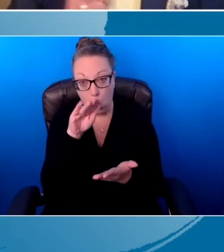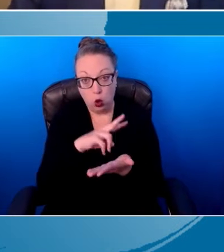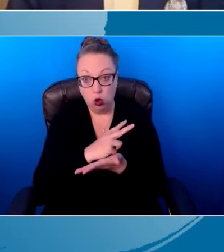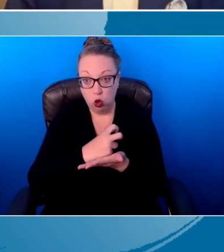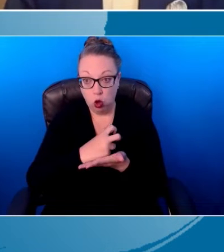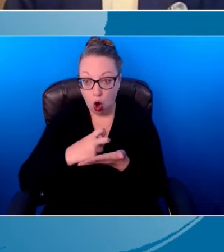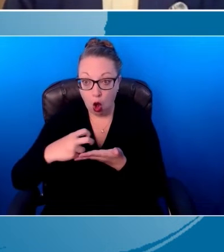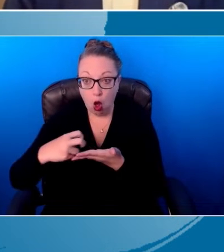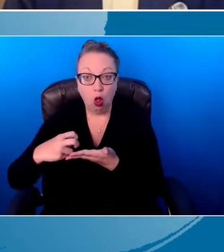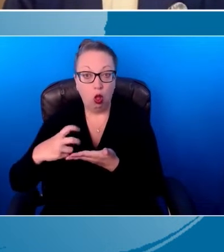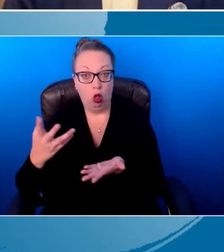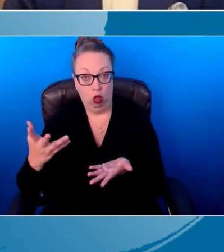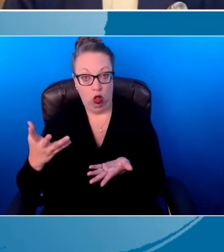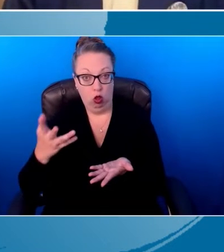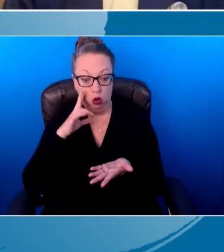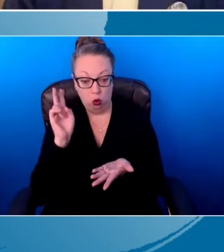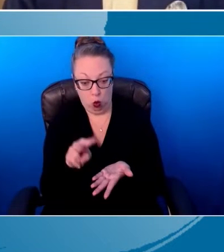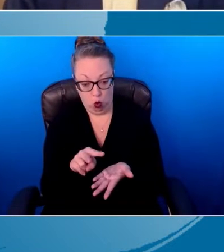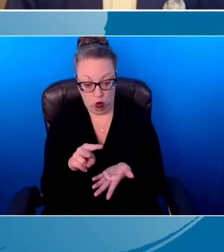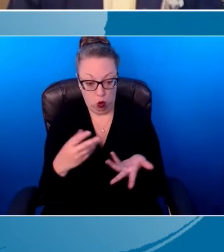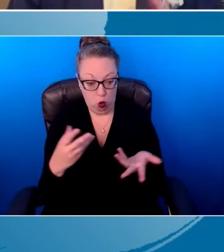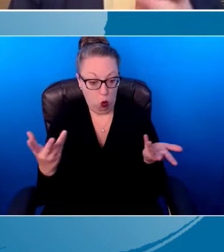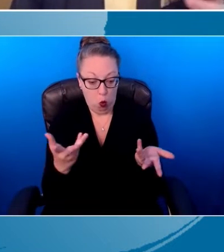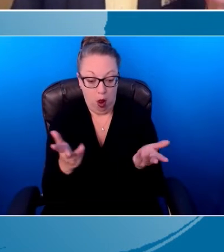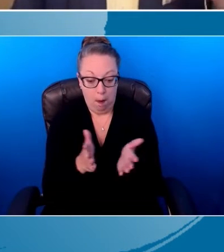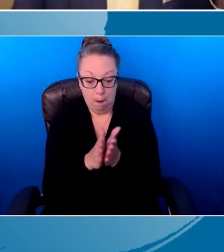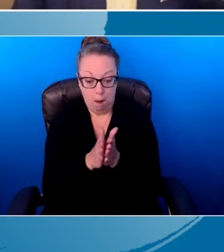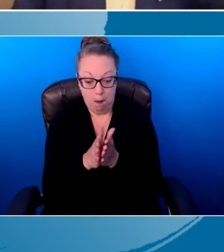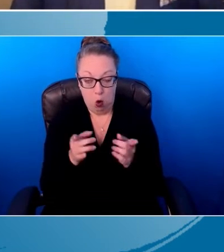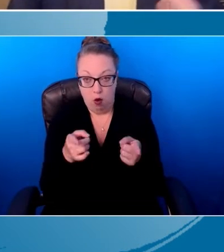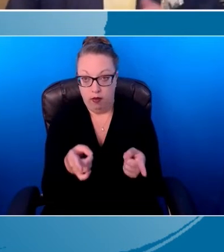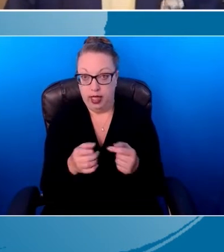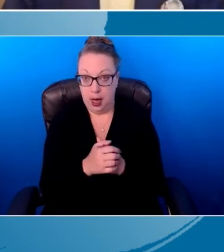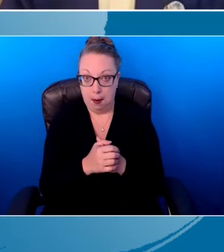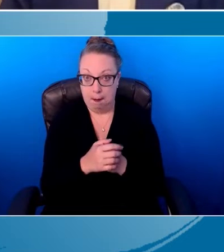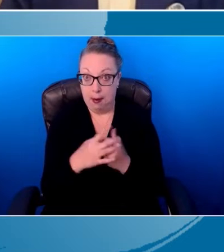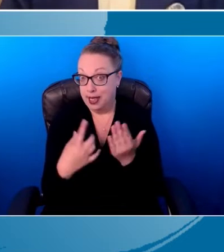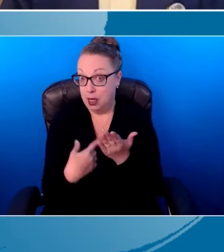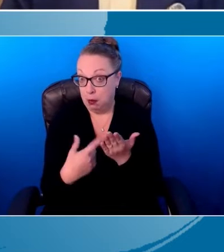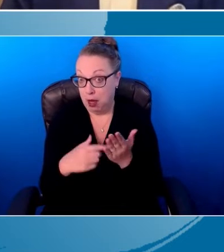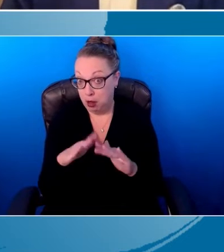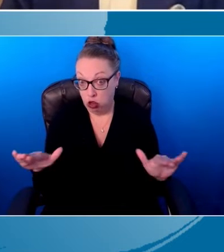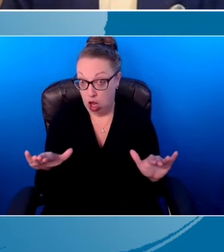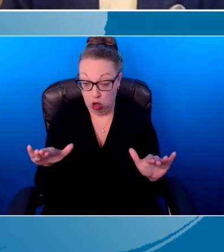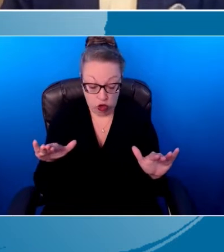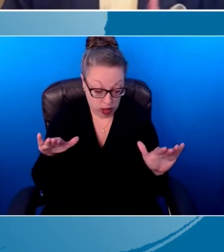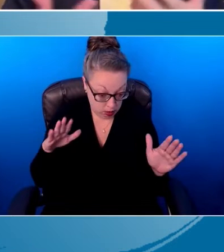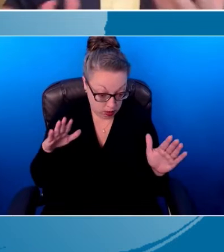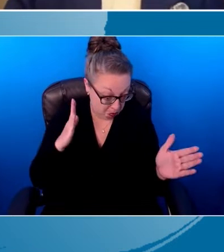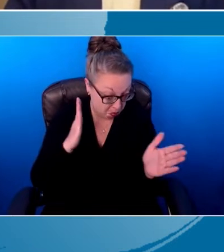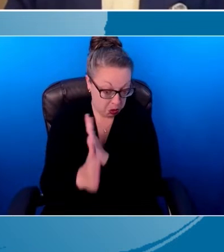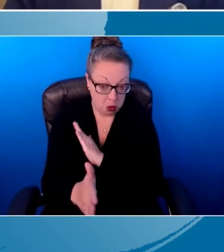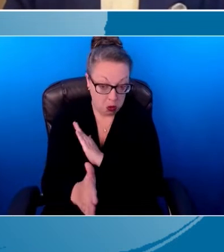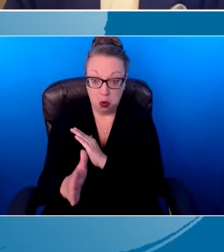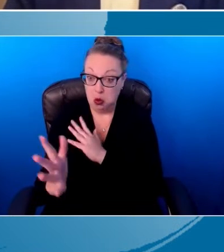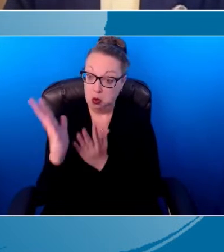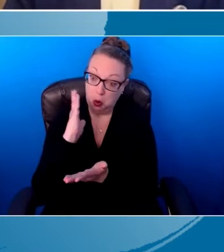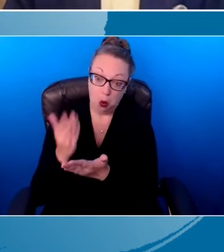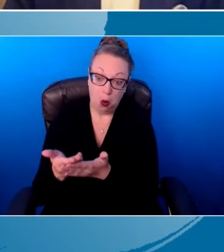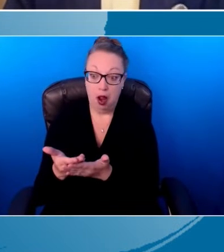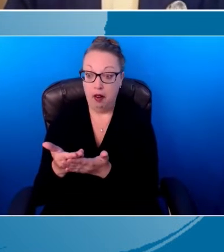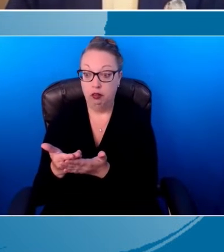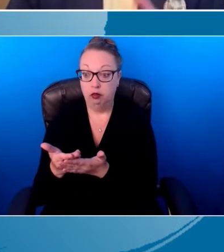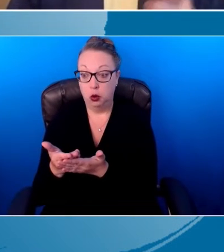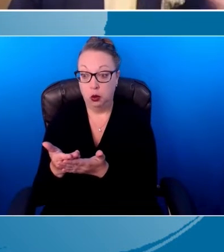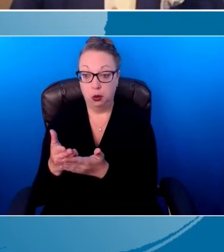looked at what was motivating. And sometimes your child just took off because they wanted to get to the family dog.